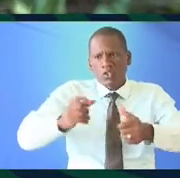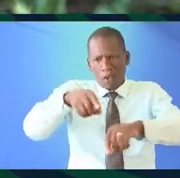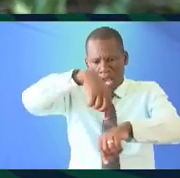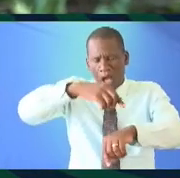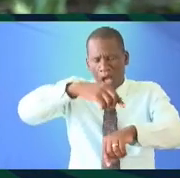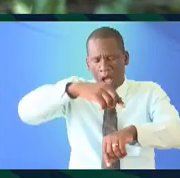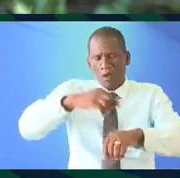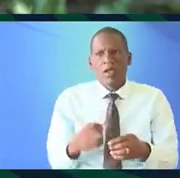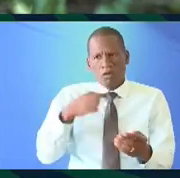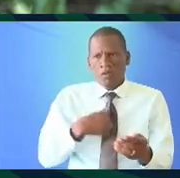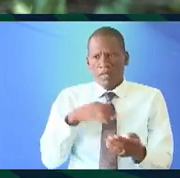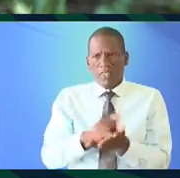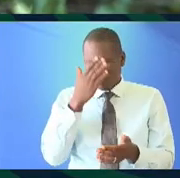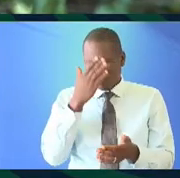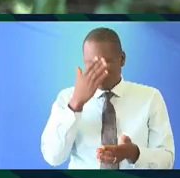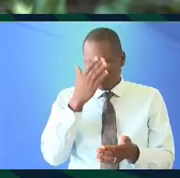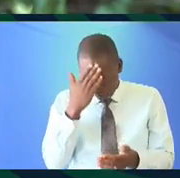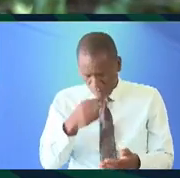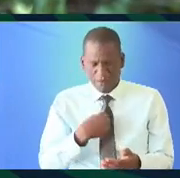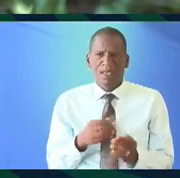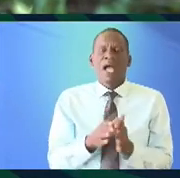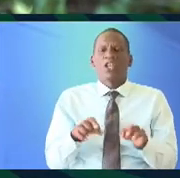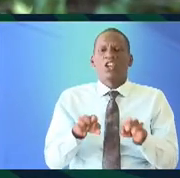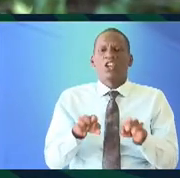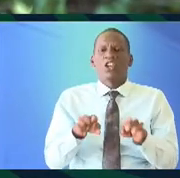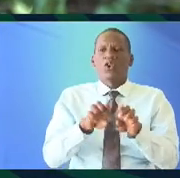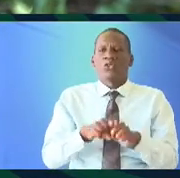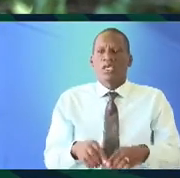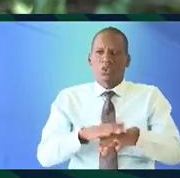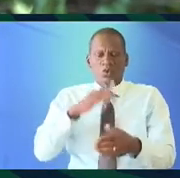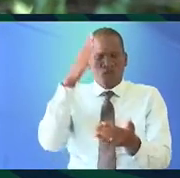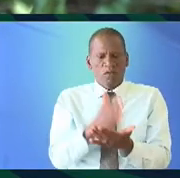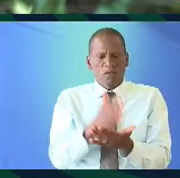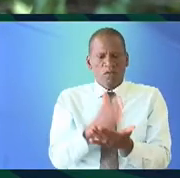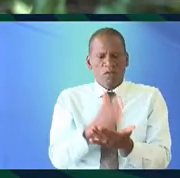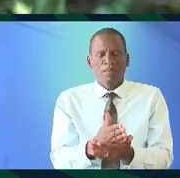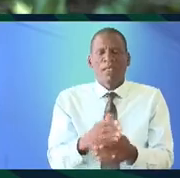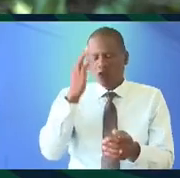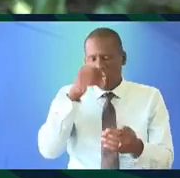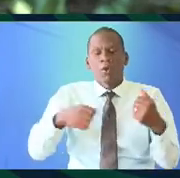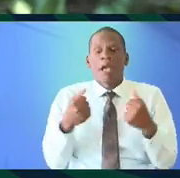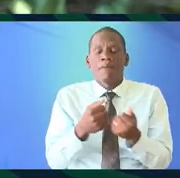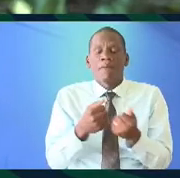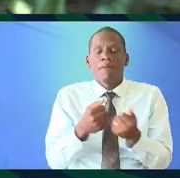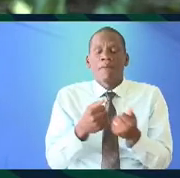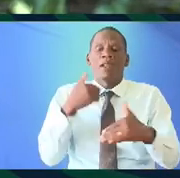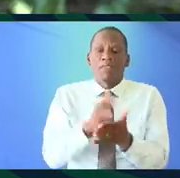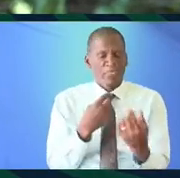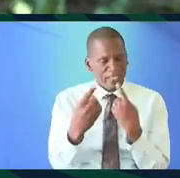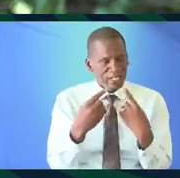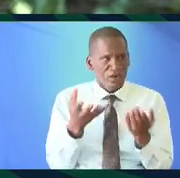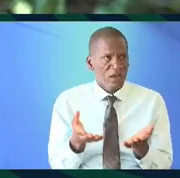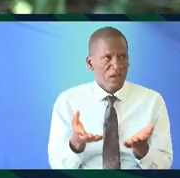for me that was incredibly humbling and also incredibly validating because what then happened was the